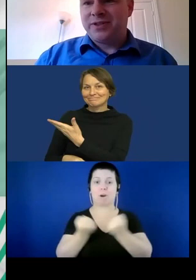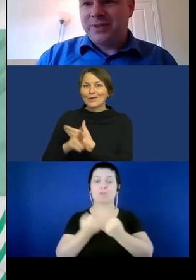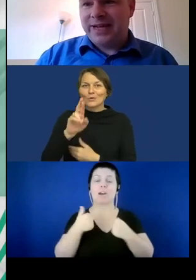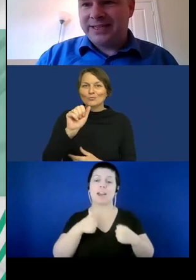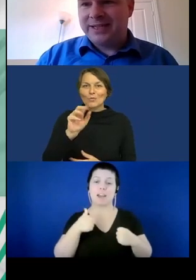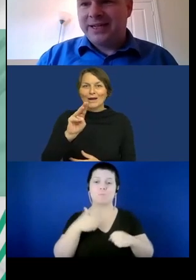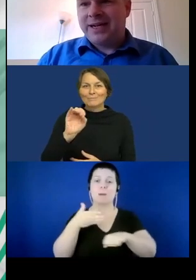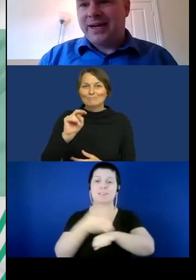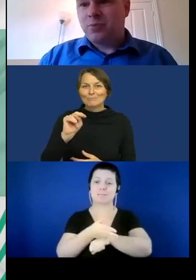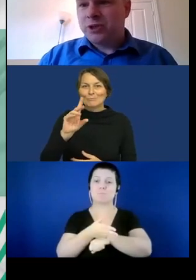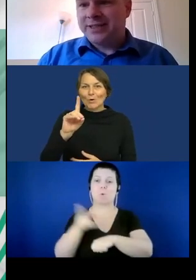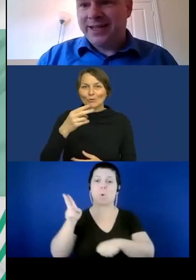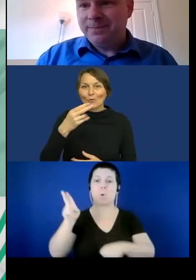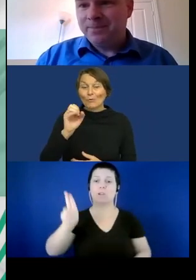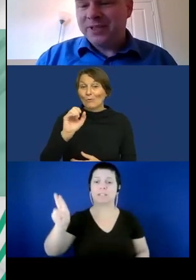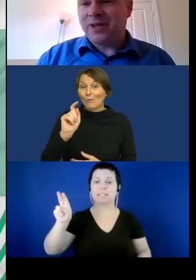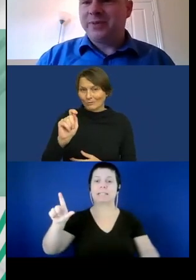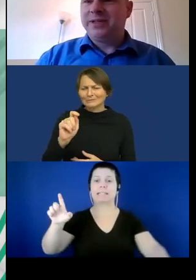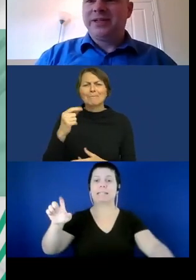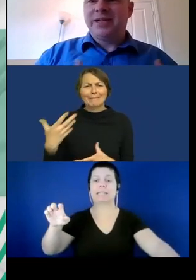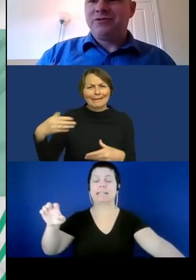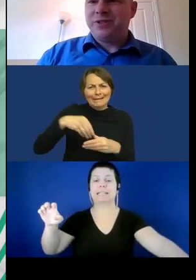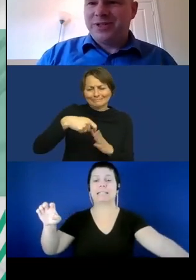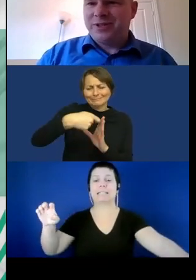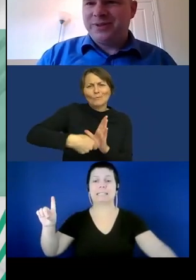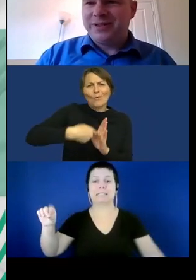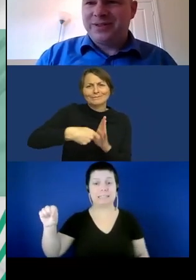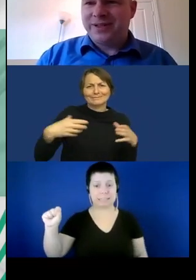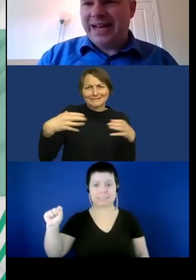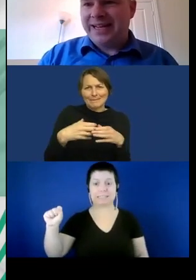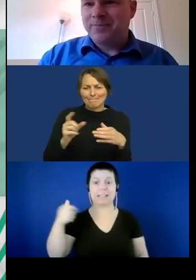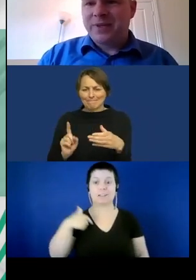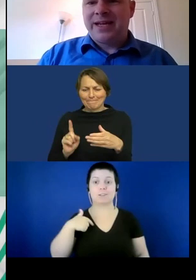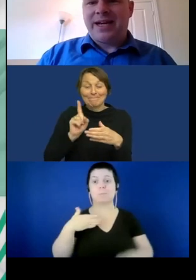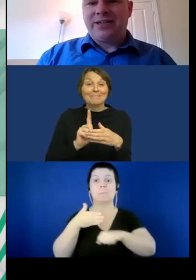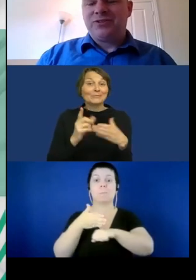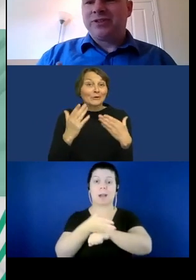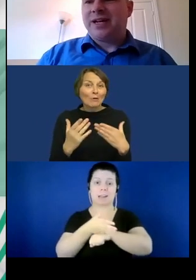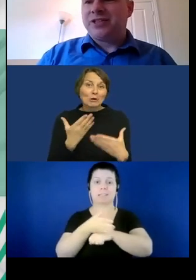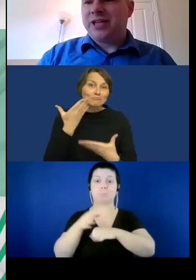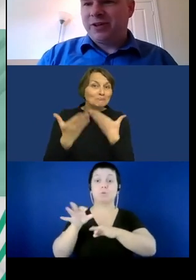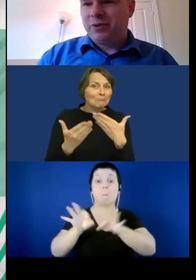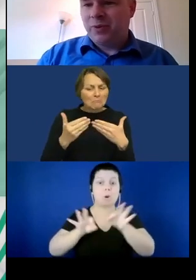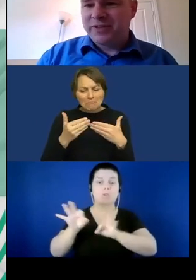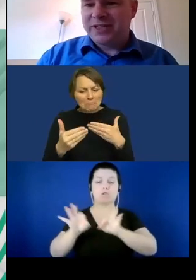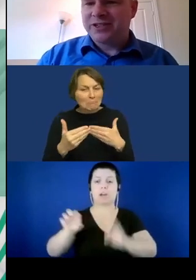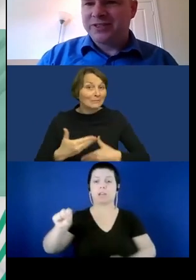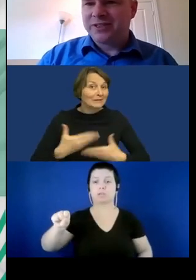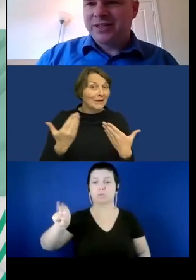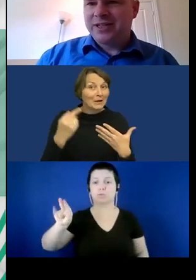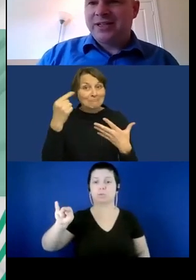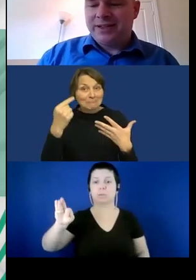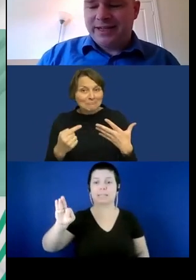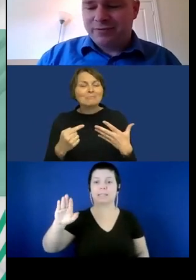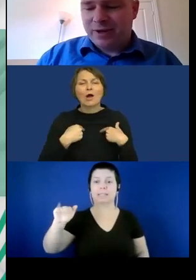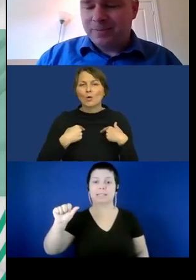part of the Suitcase project team, so I'll be introducing you to the day and chairing one of the sessions